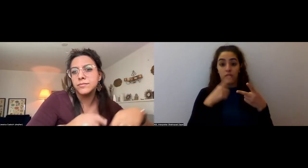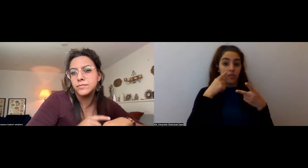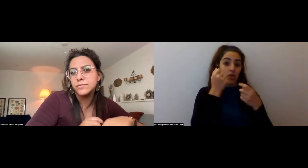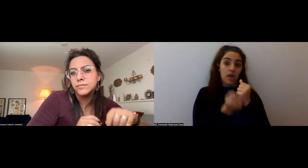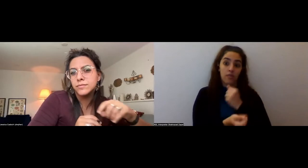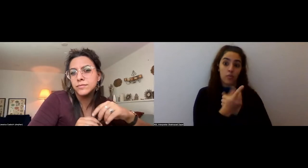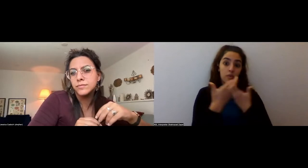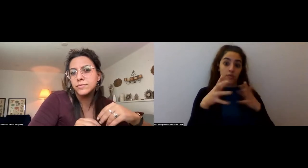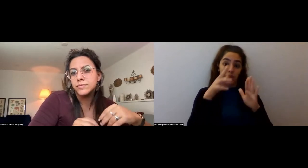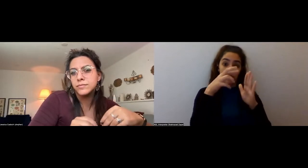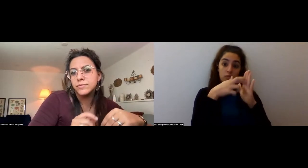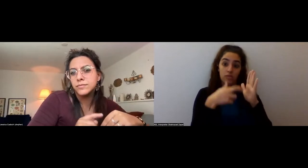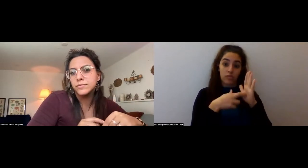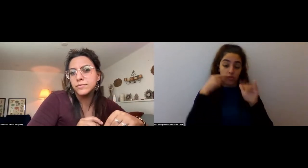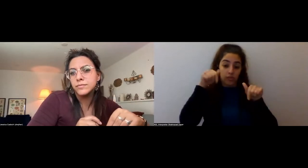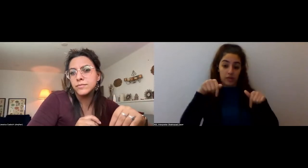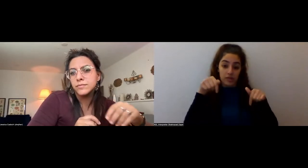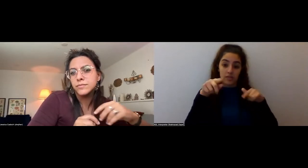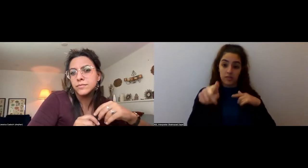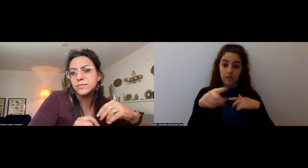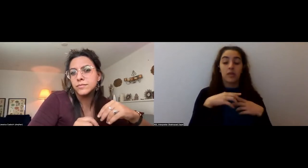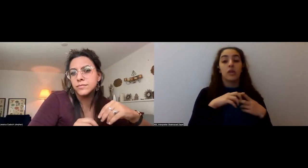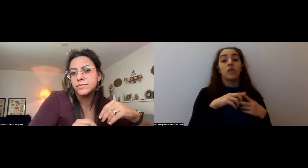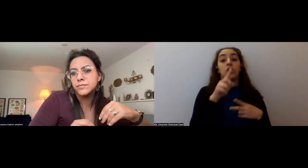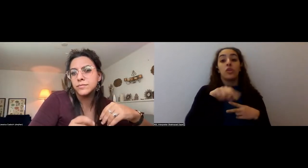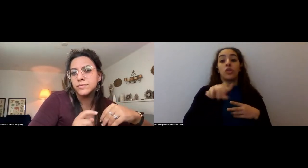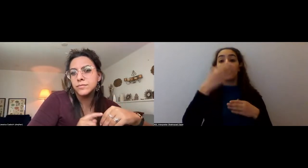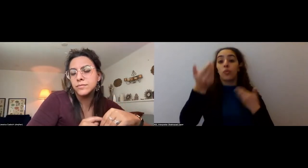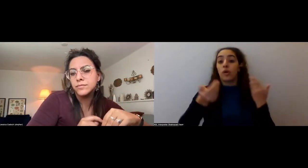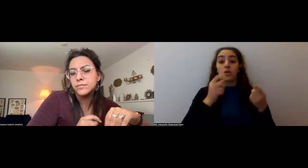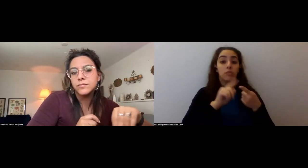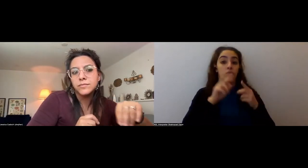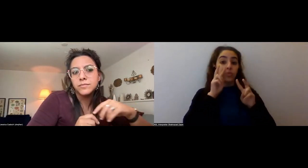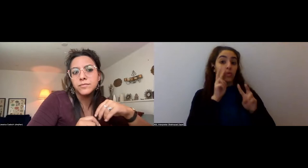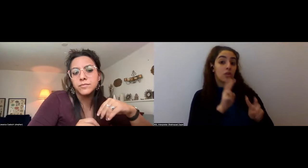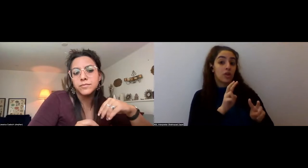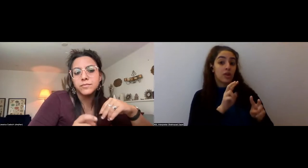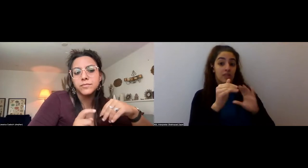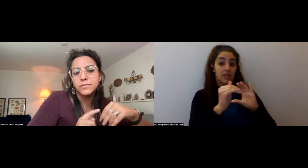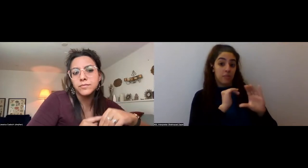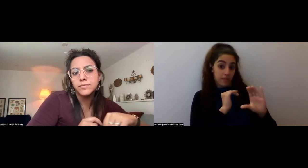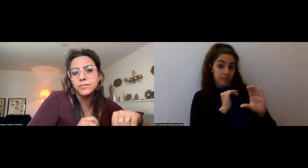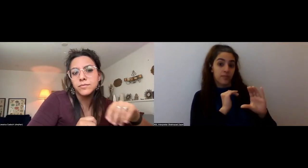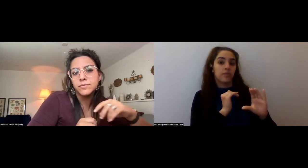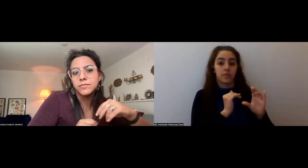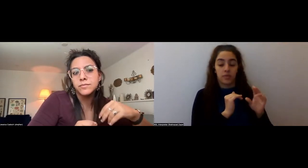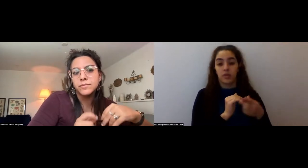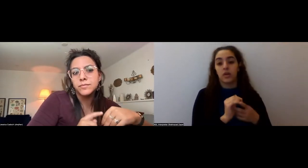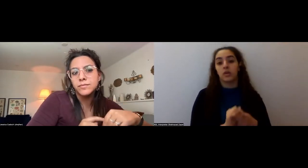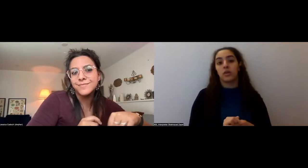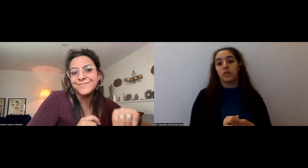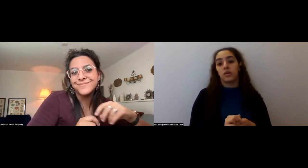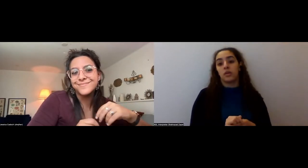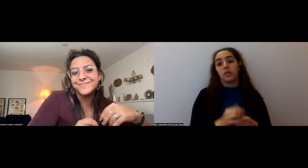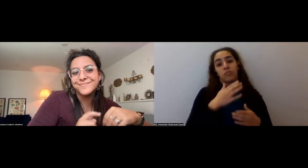registered. So you are welcome to, um, look at that. And, um, we, we just so much